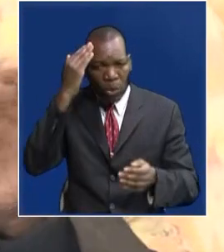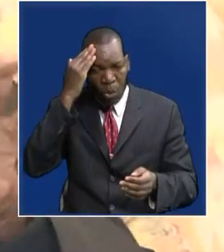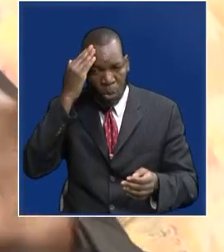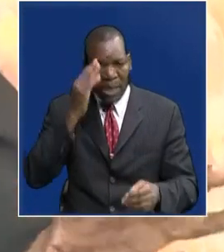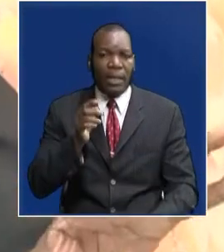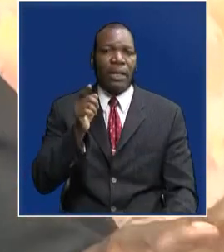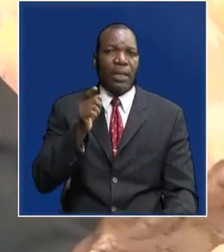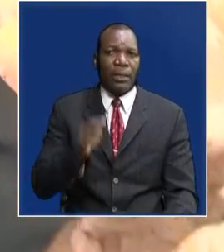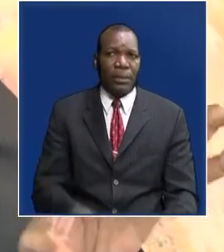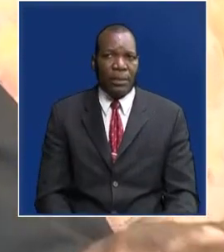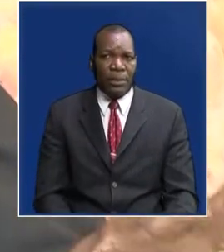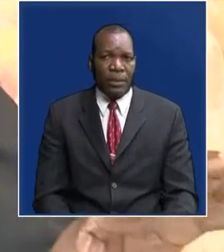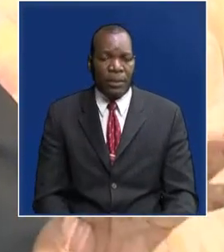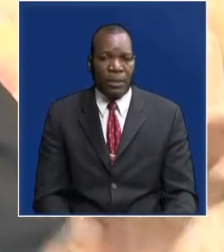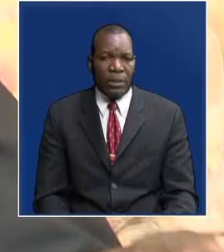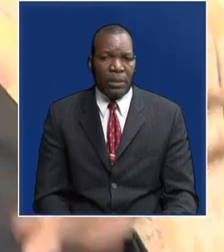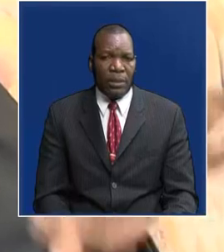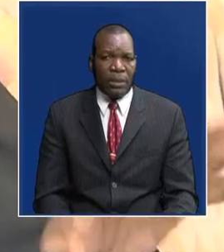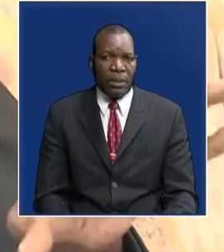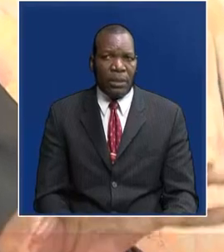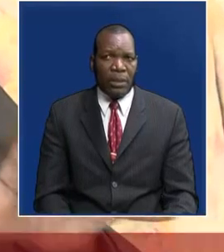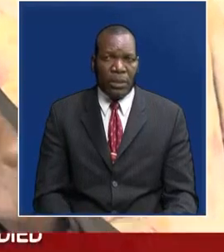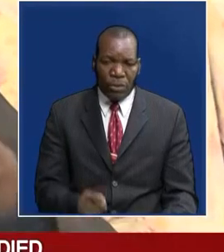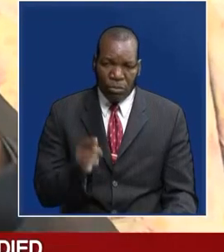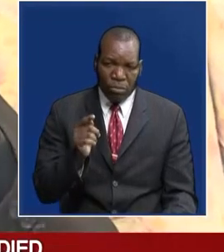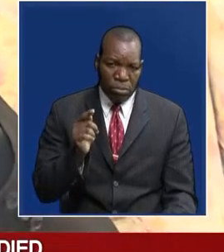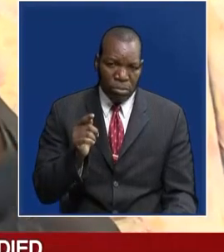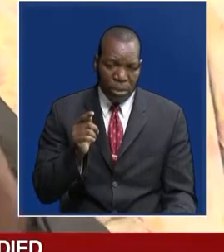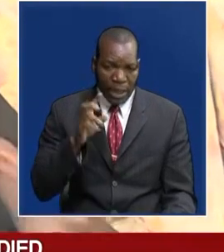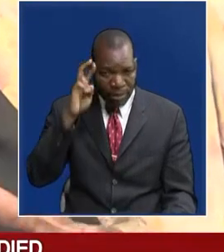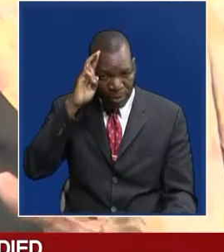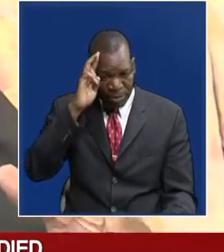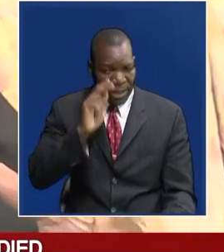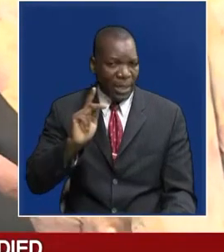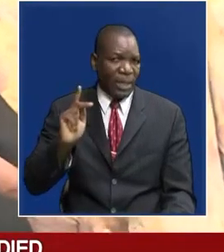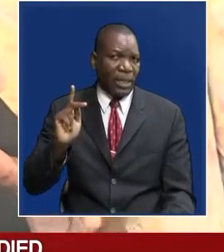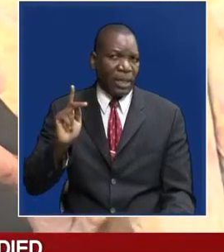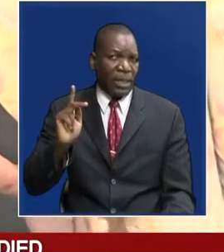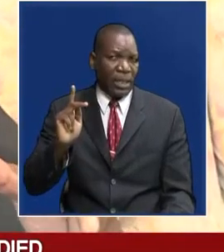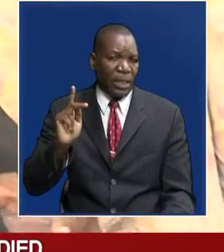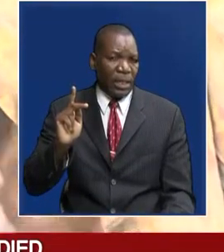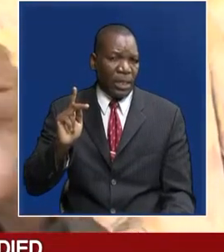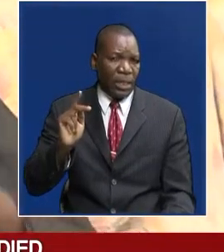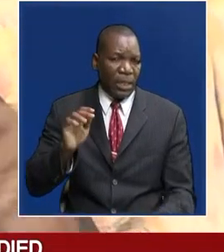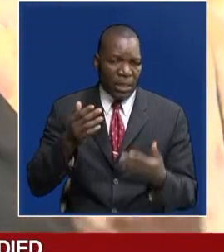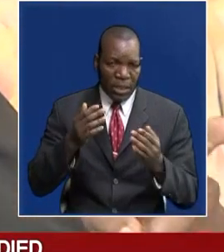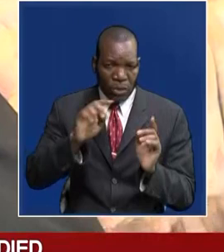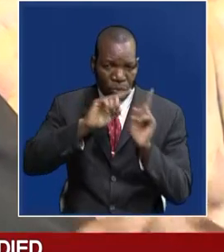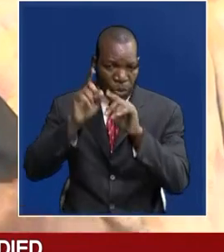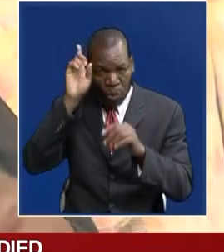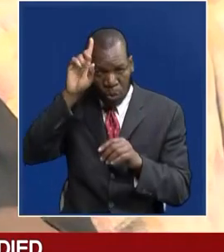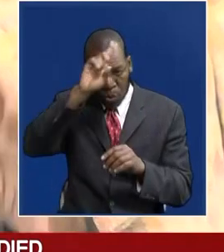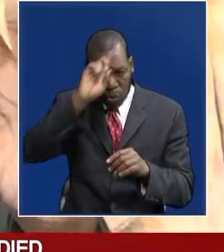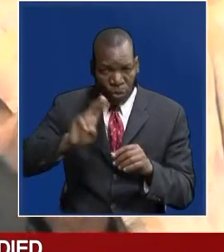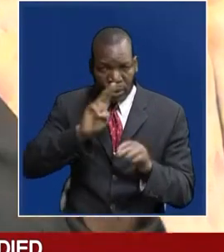He chuckles as he narrates a story of how then President Kenneth Kaunda got infuriated in Kinshasa when a Zambia Airways